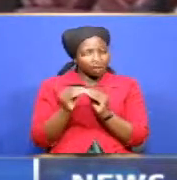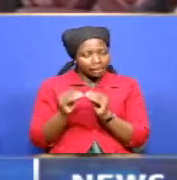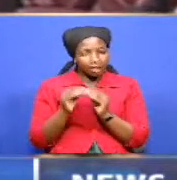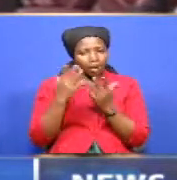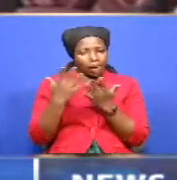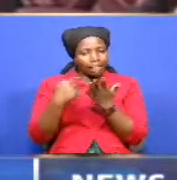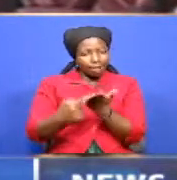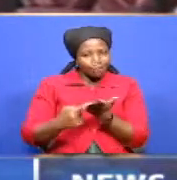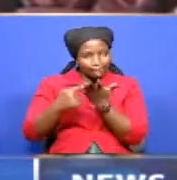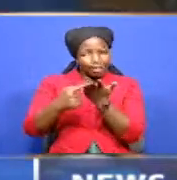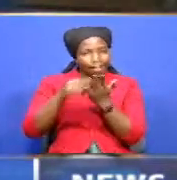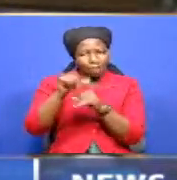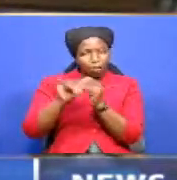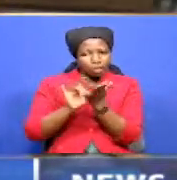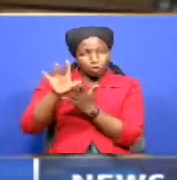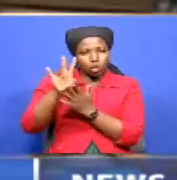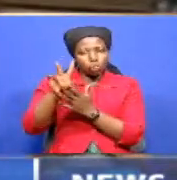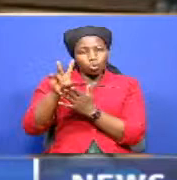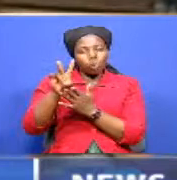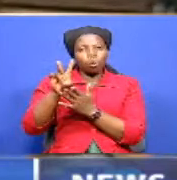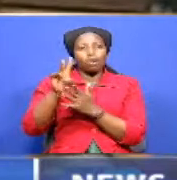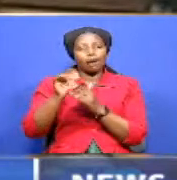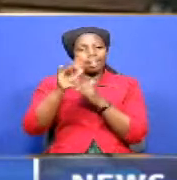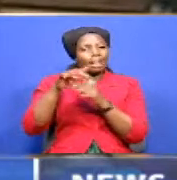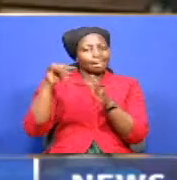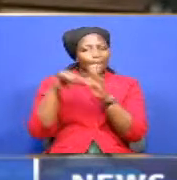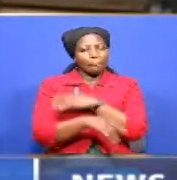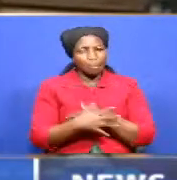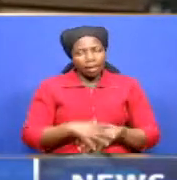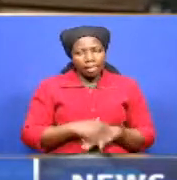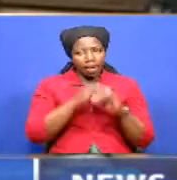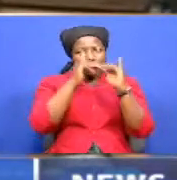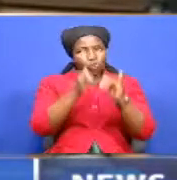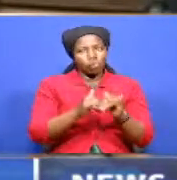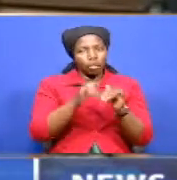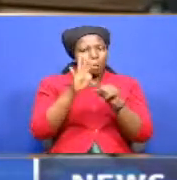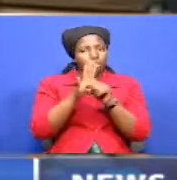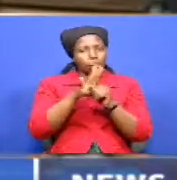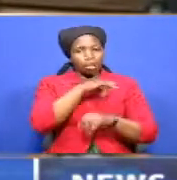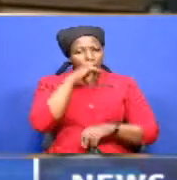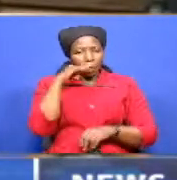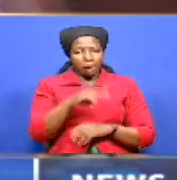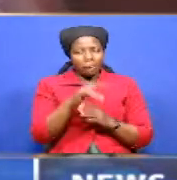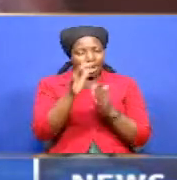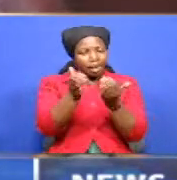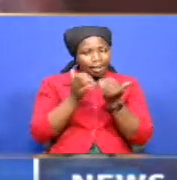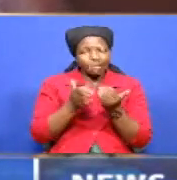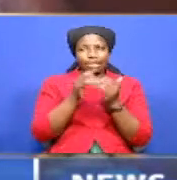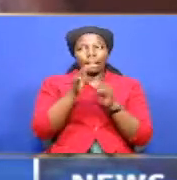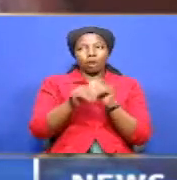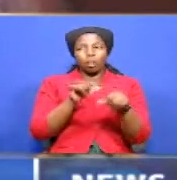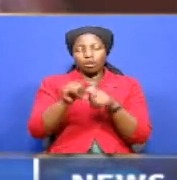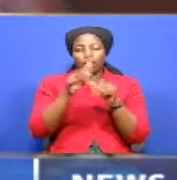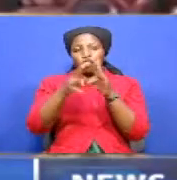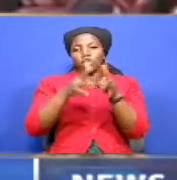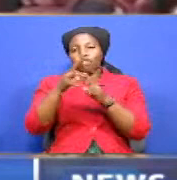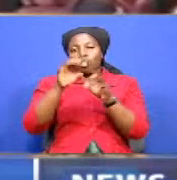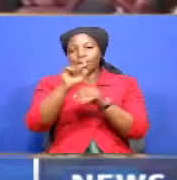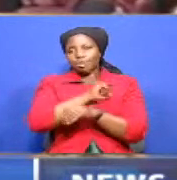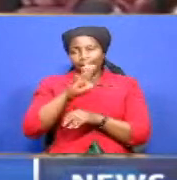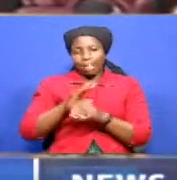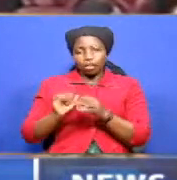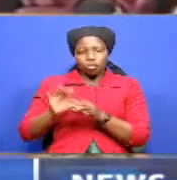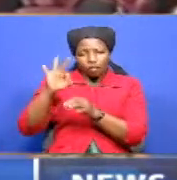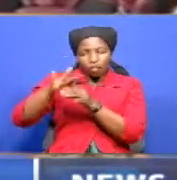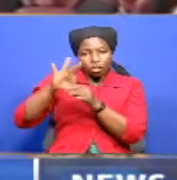of the two leaders. The newly installed majority whip will require at least 44 senators to vote in support of Kindiki's